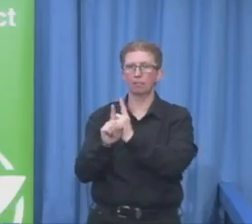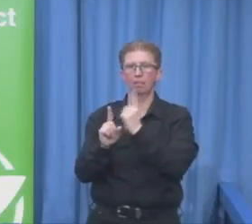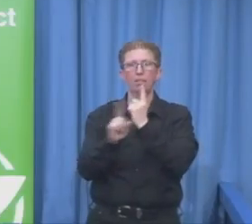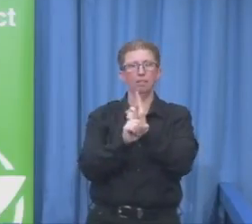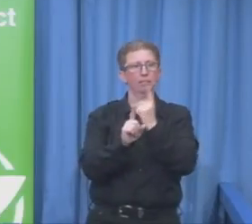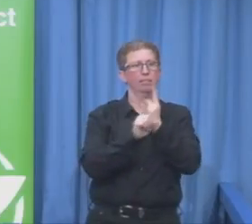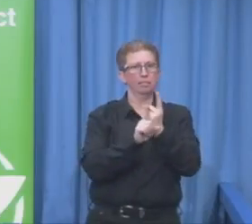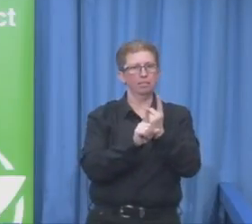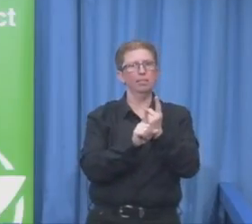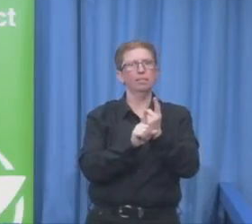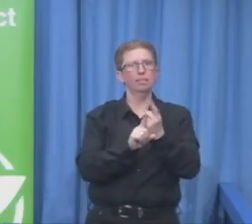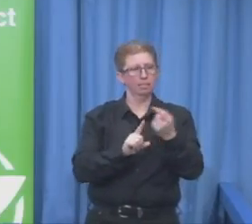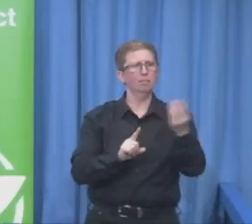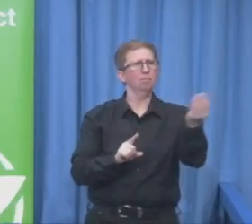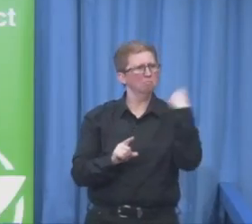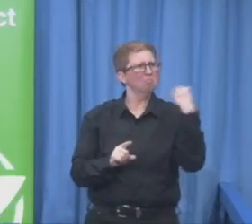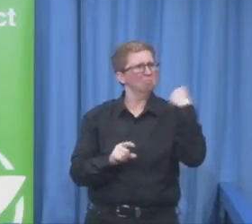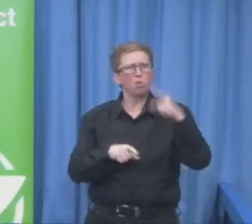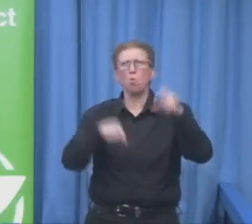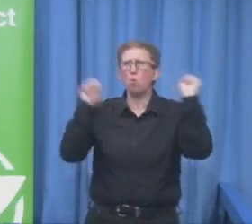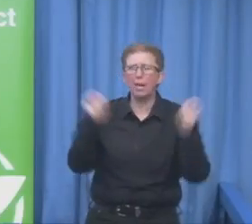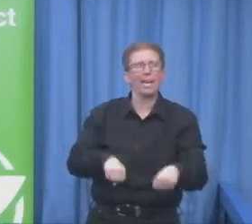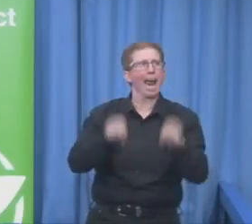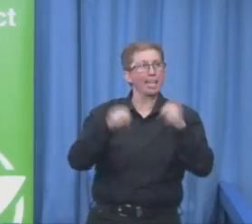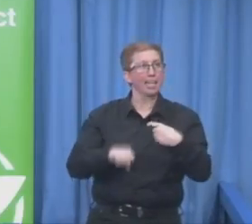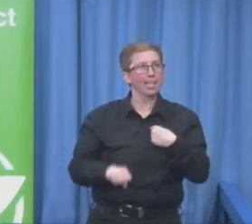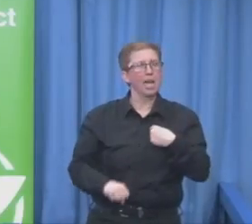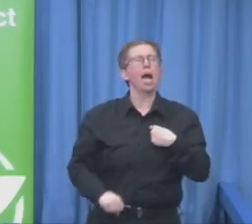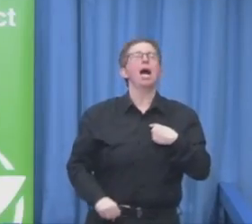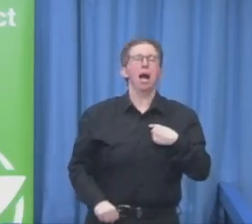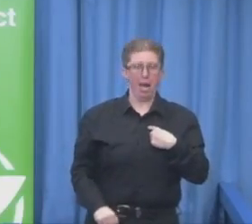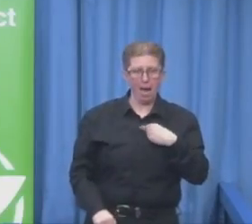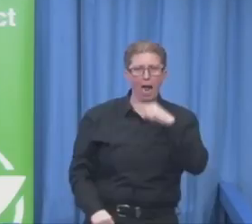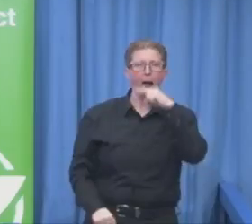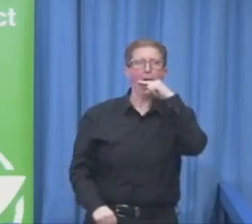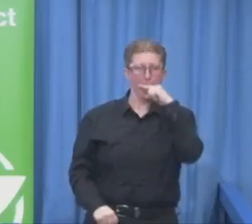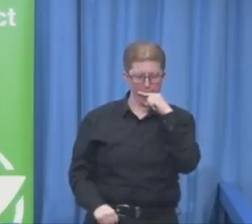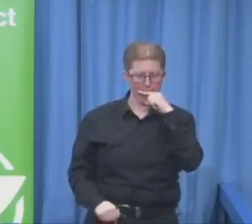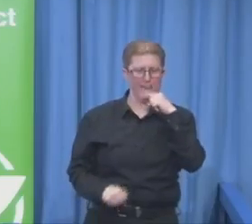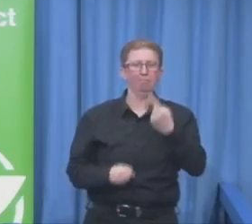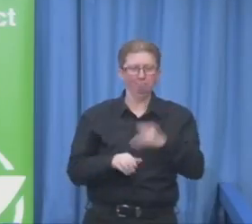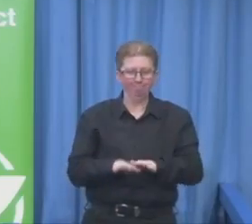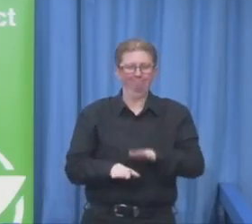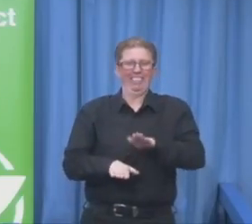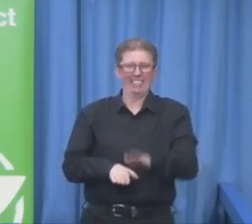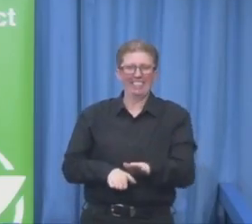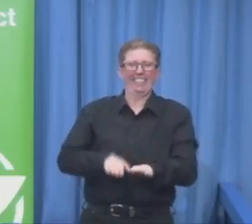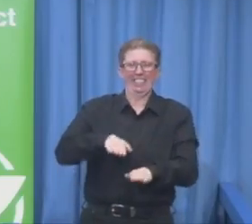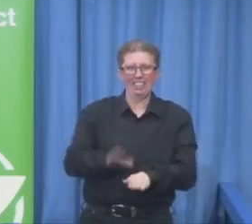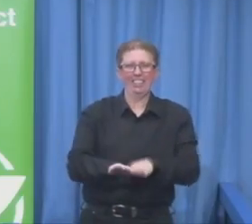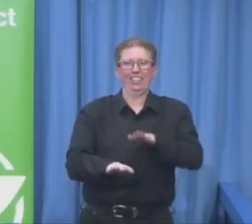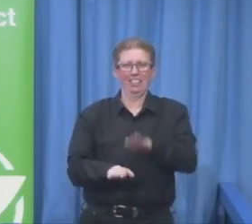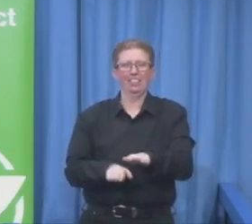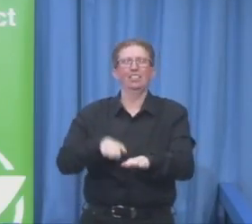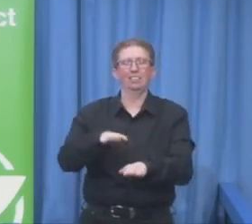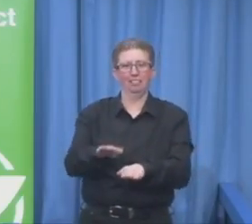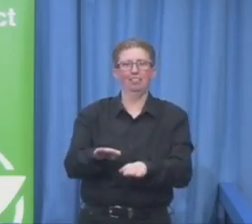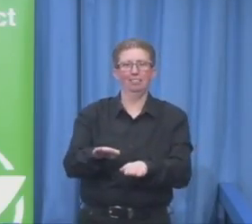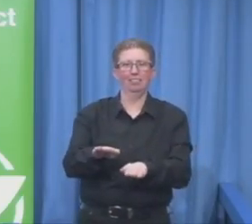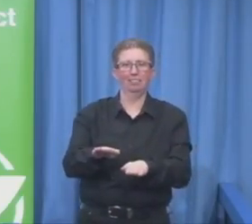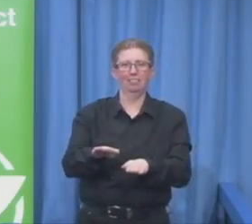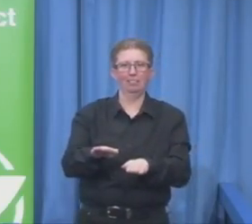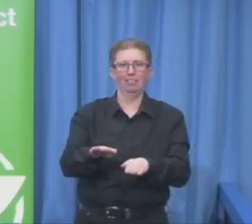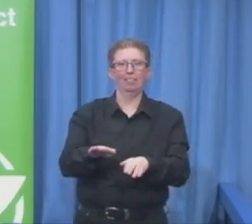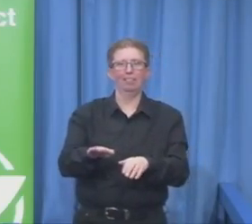I tell you this story now, not to fishing for compliments. The message